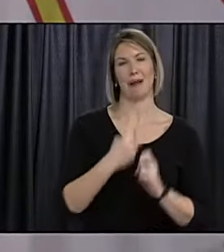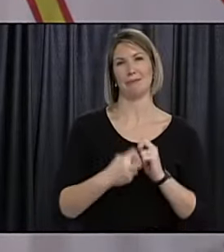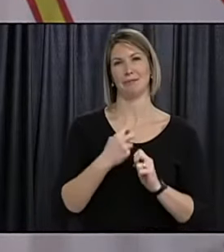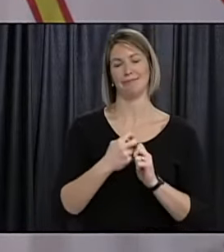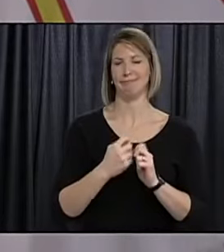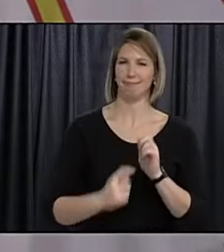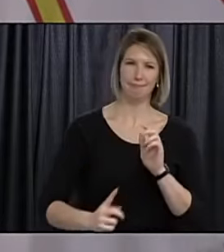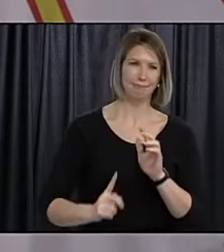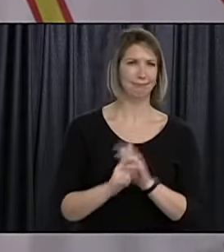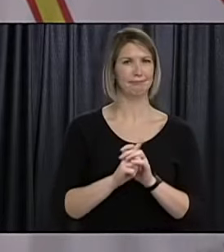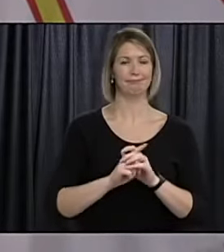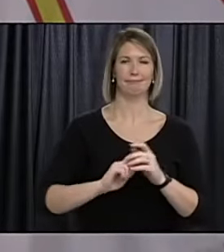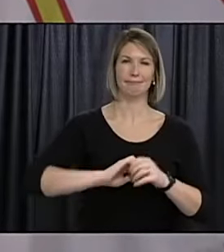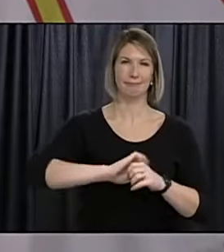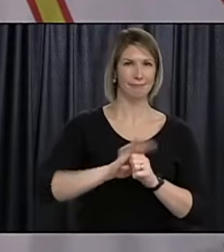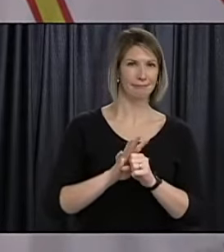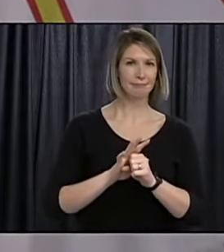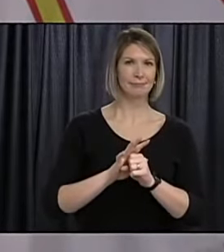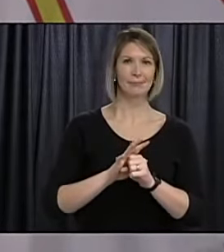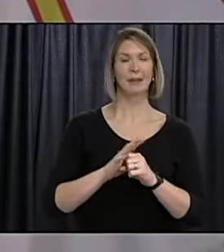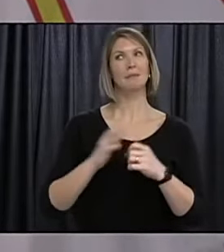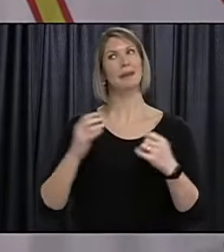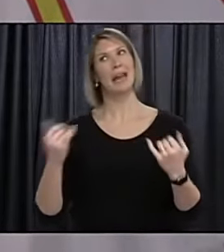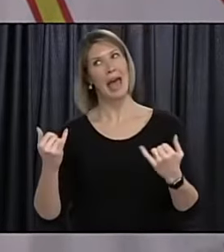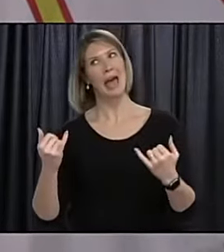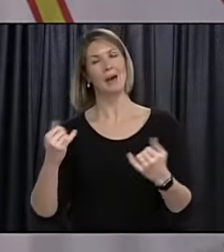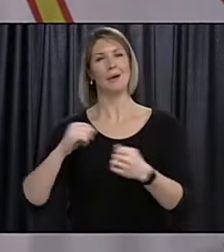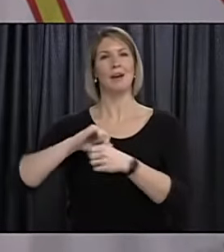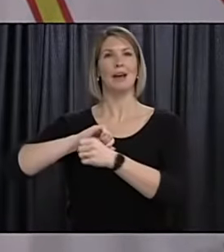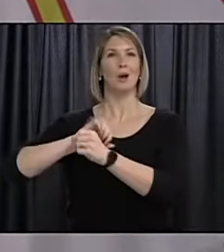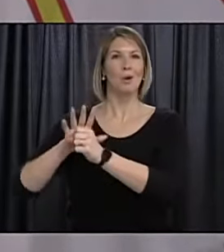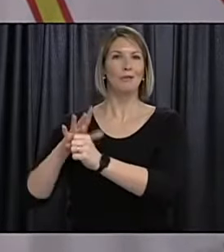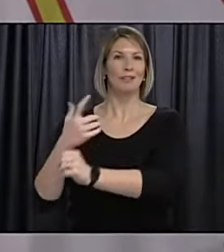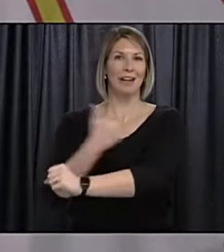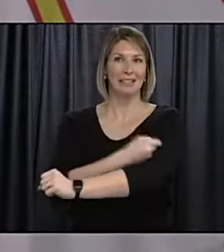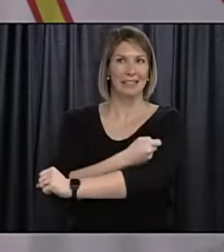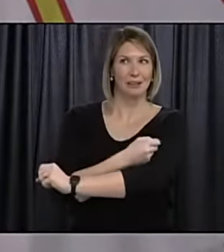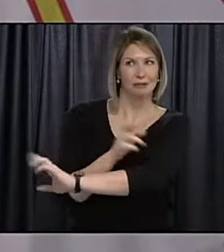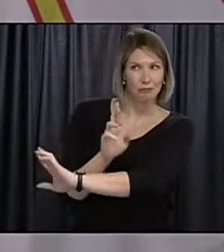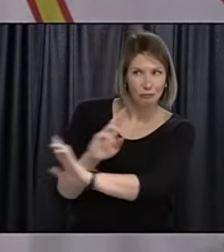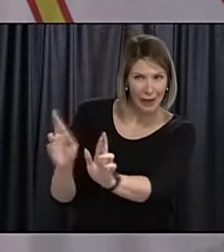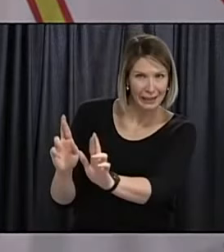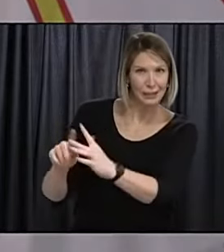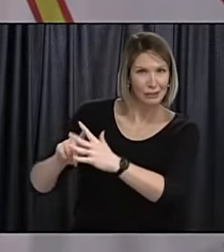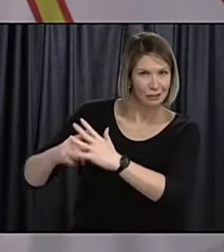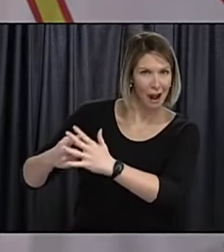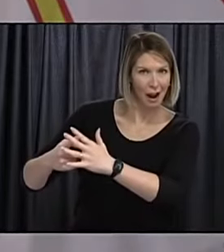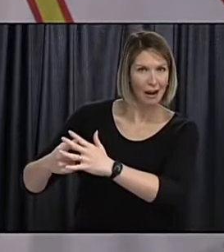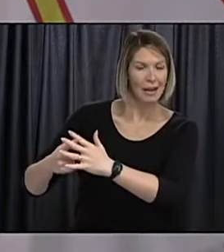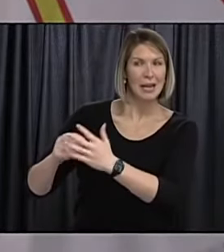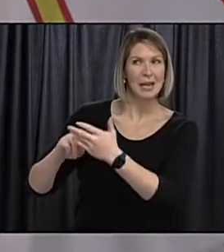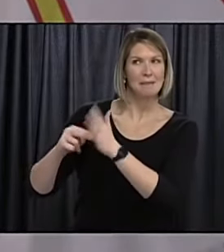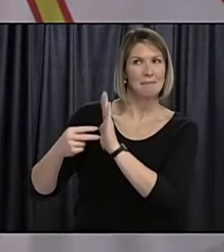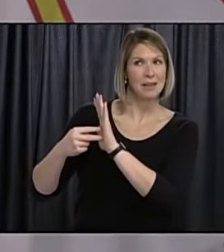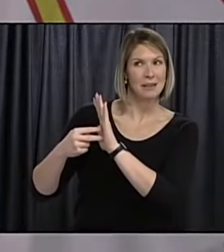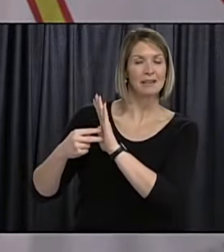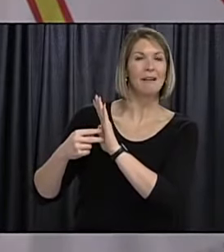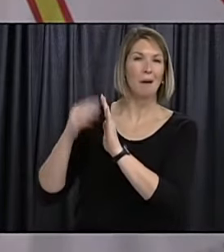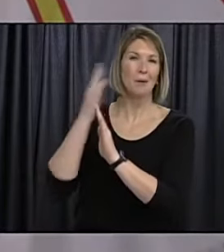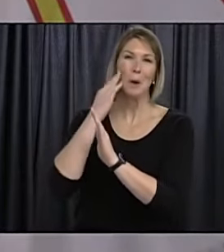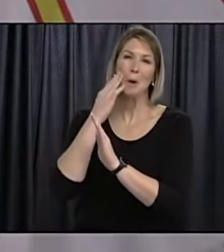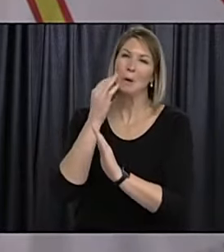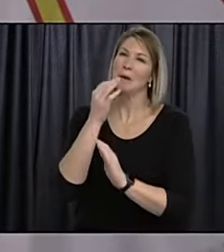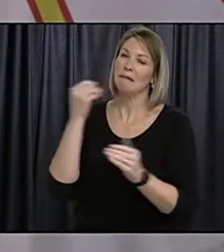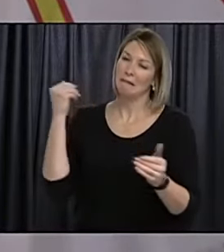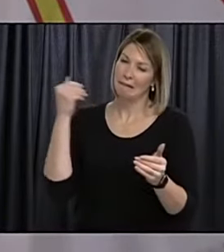vaccine on the horizon is is you know makes everybody feel wonderful it gives us reason to hope but we do have to hold on for a little bit longer